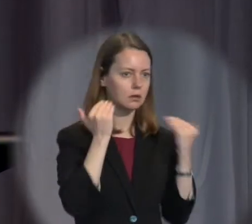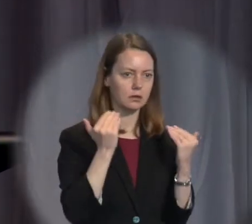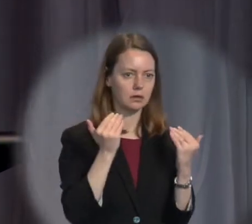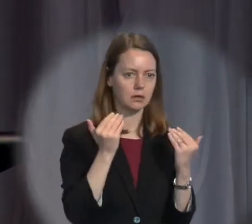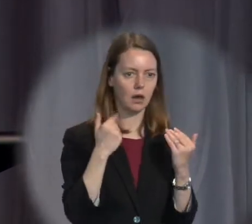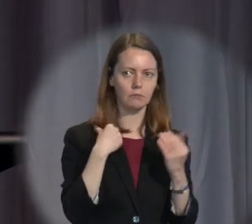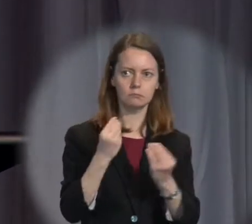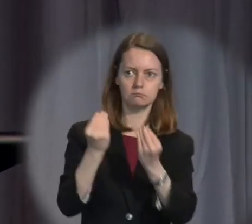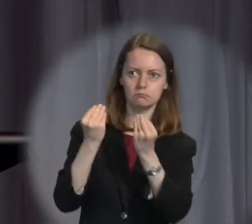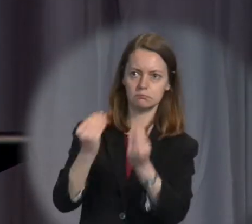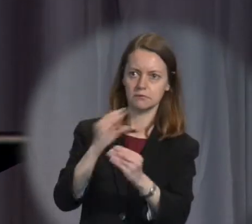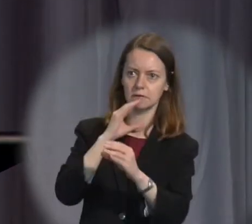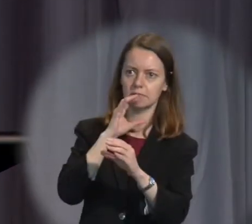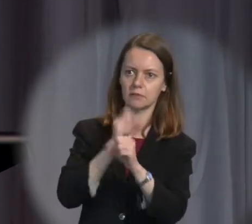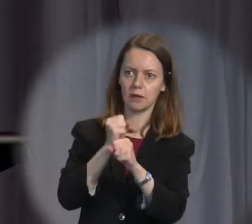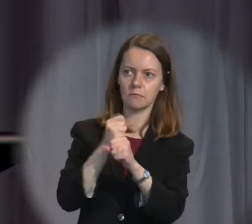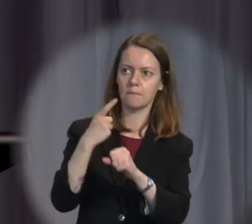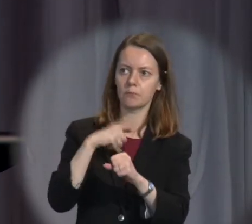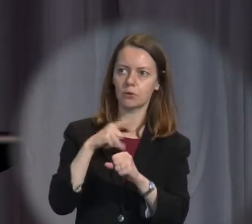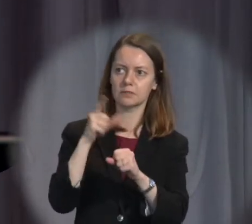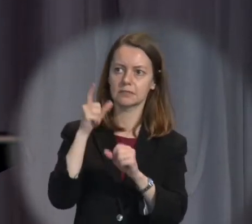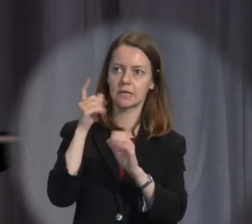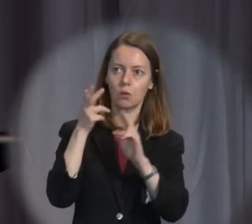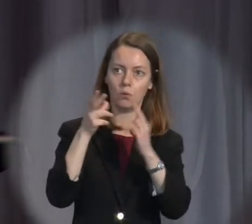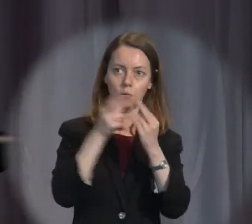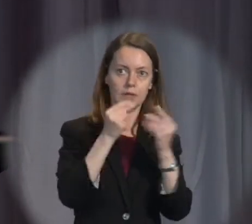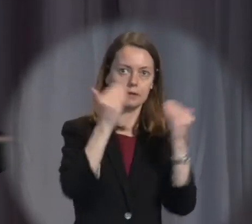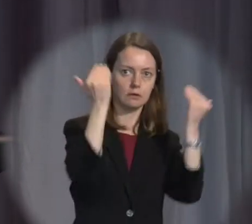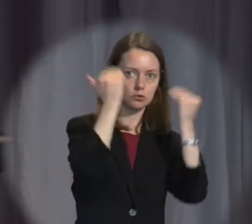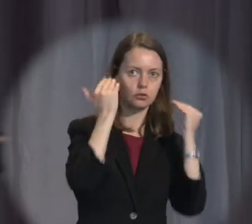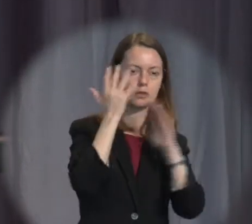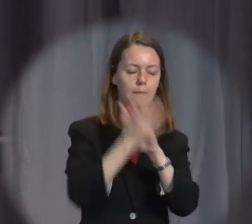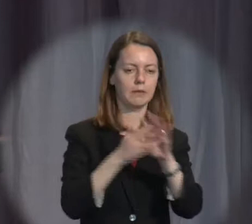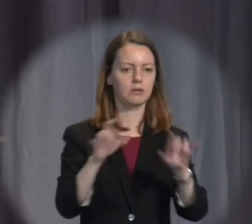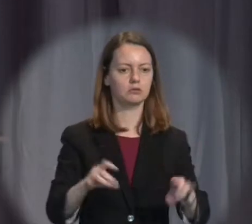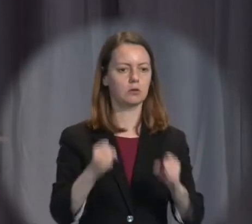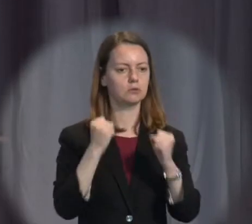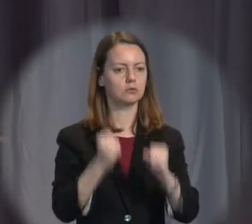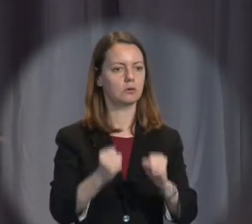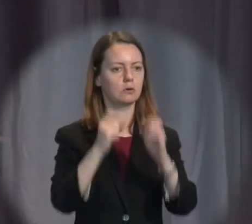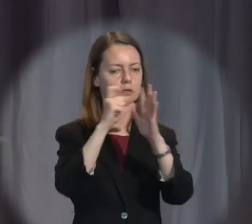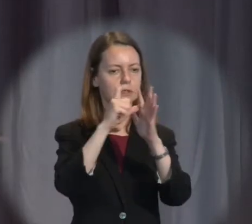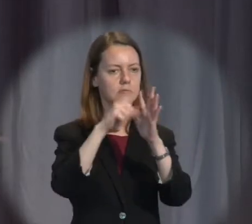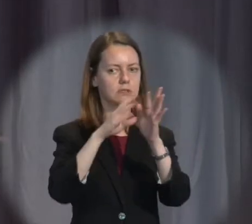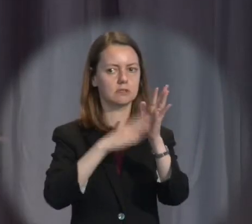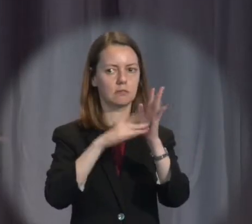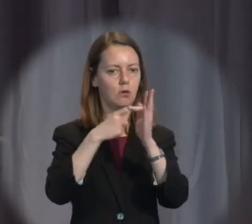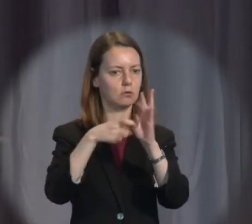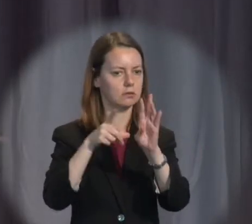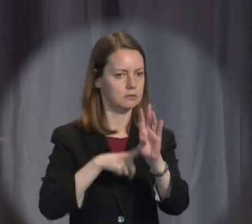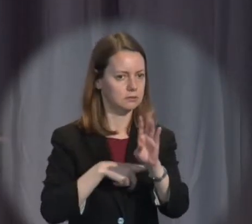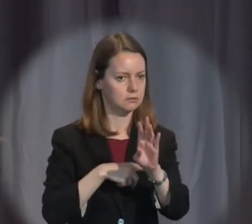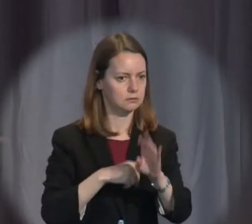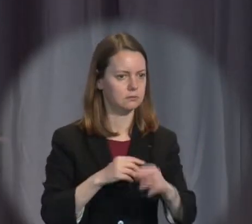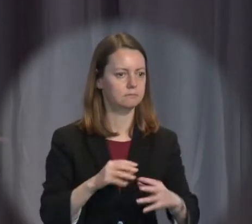and are there precisely to ensure that the Executive and Parliament act within the Constitution and the rule of law.